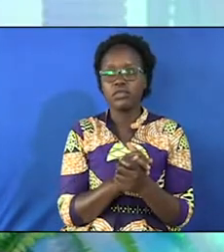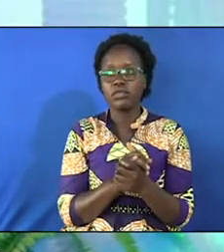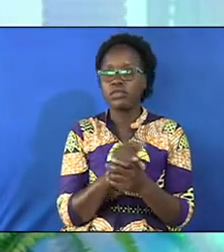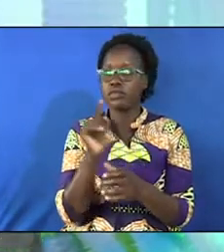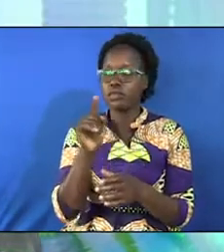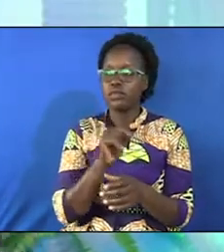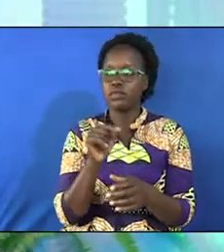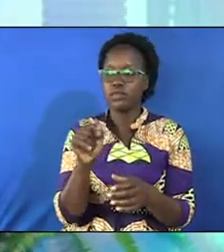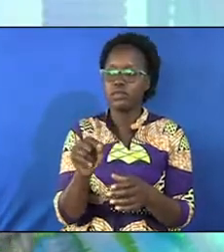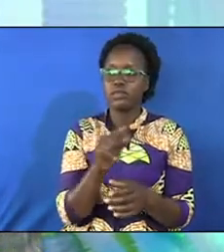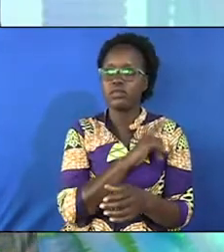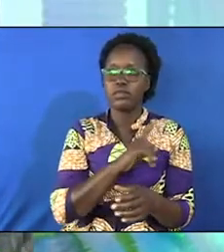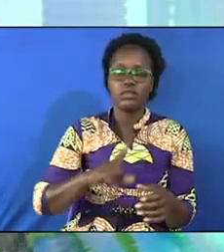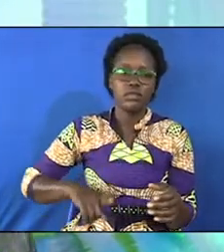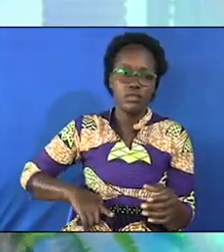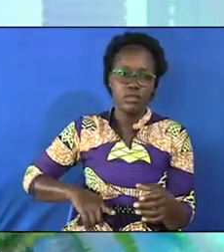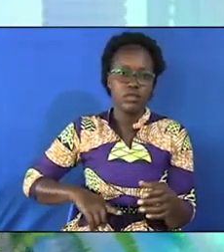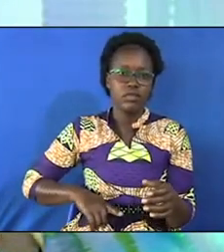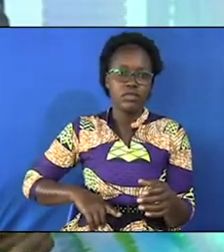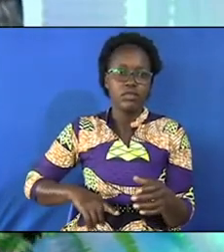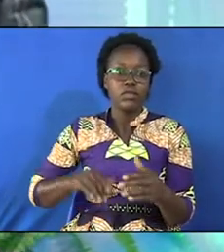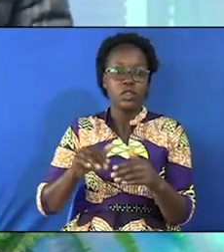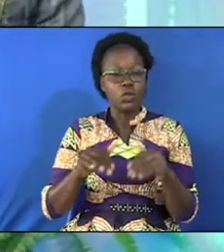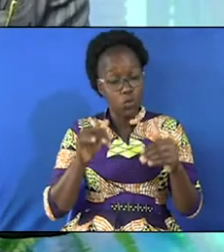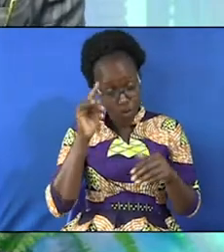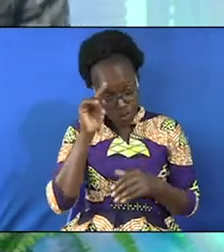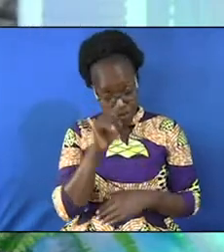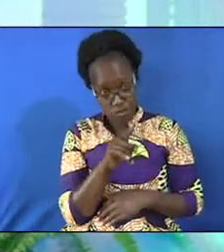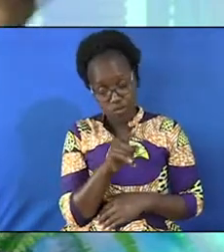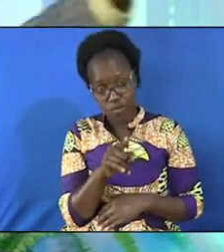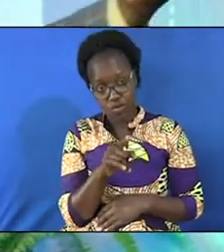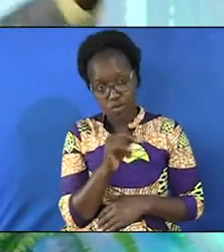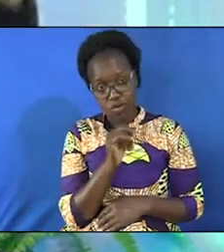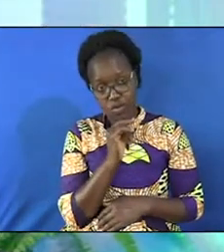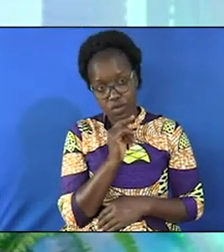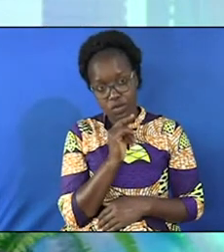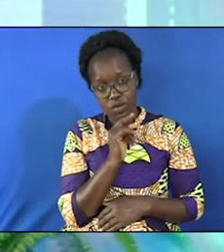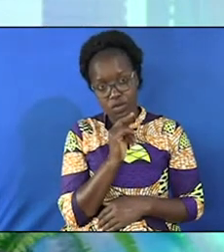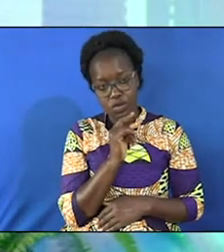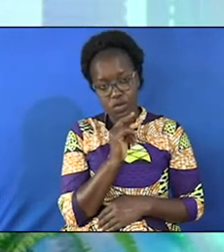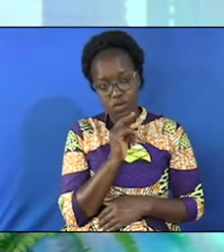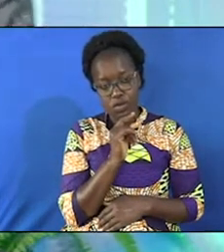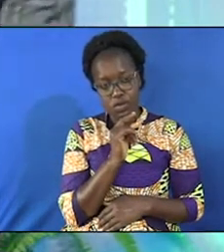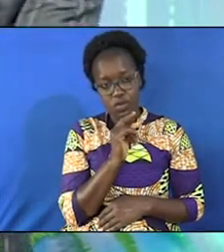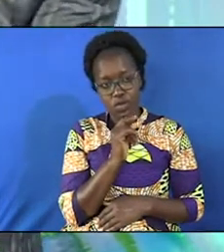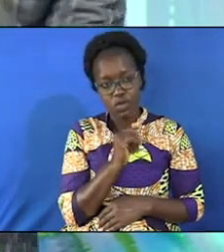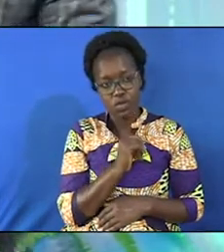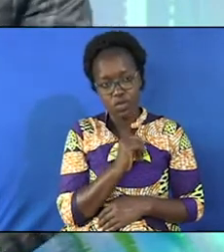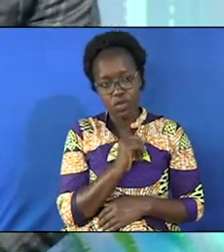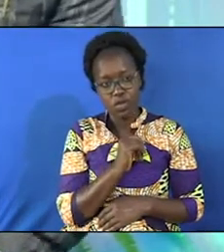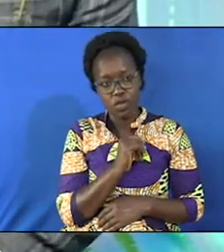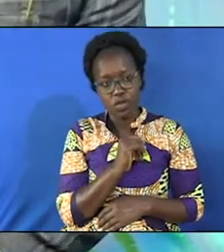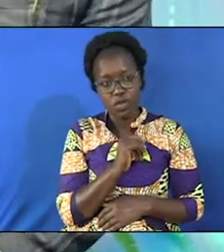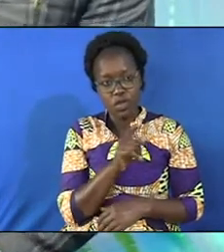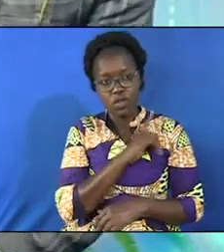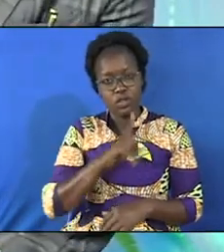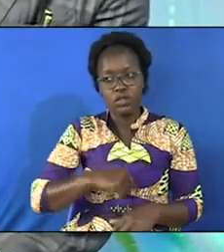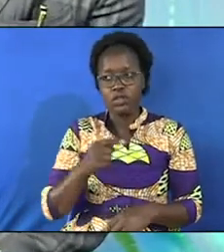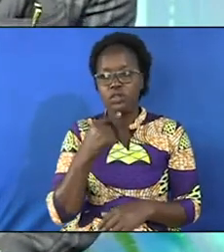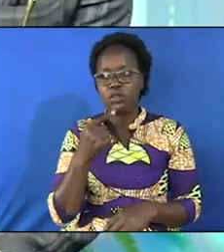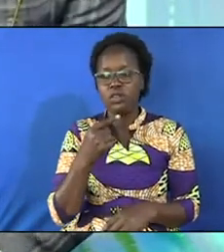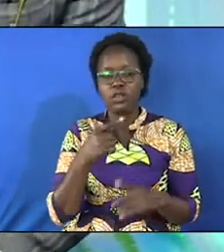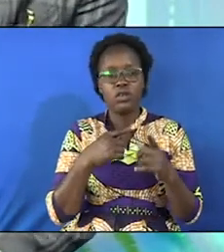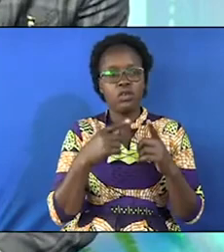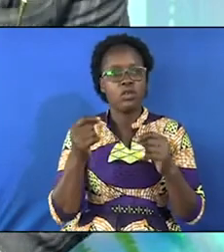therefore the Lord will wait for you that is verse 18 read it with me the Lord says